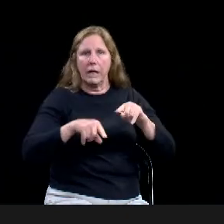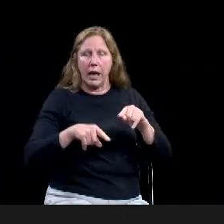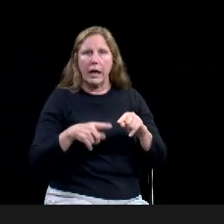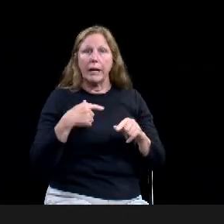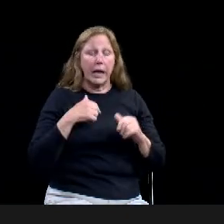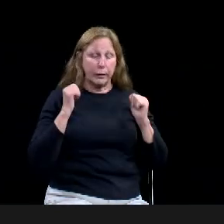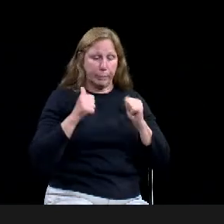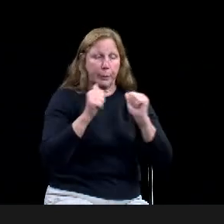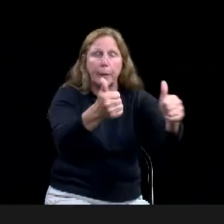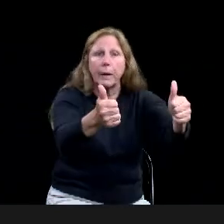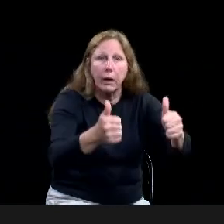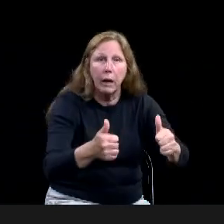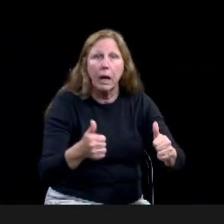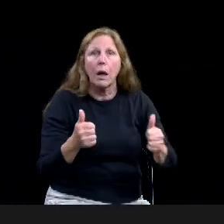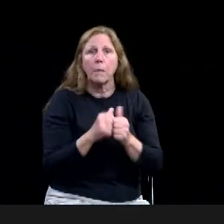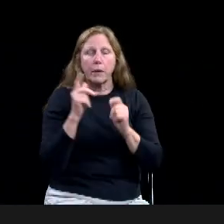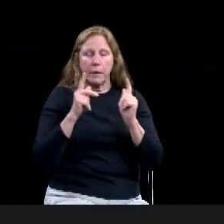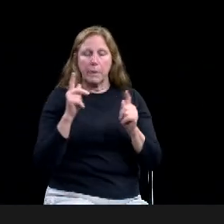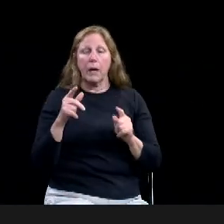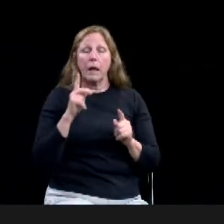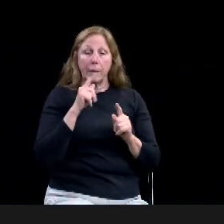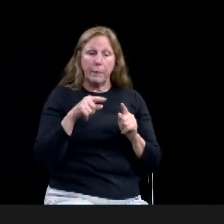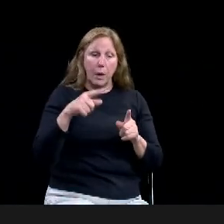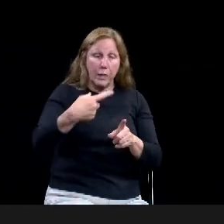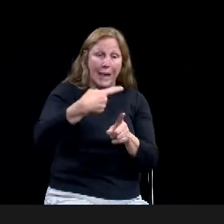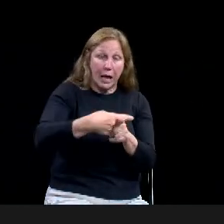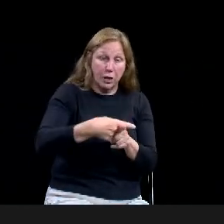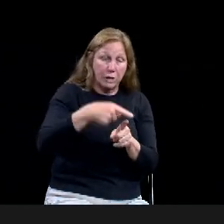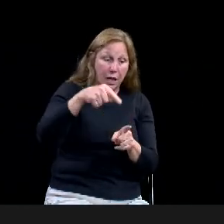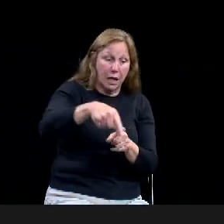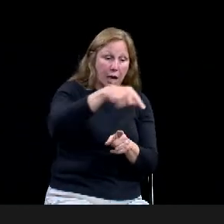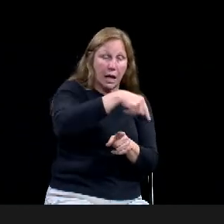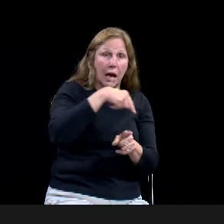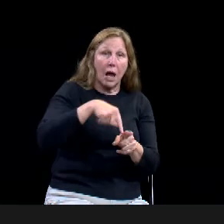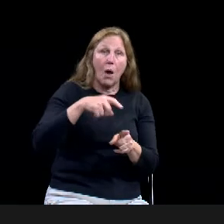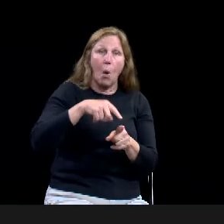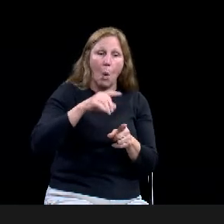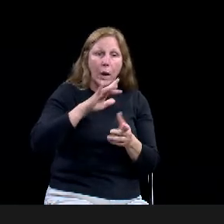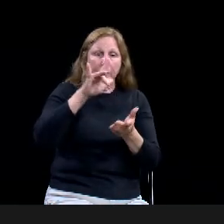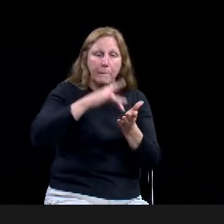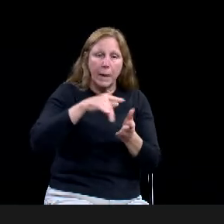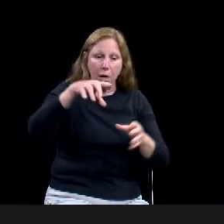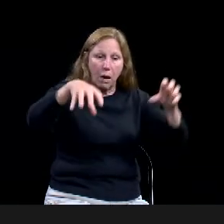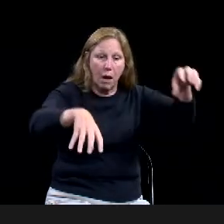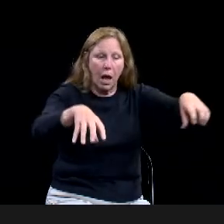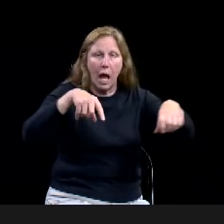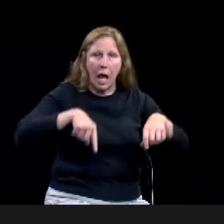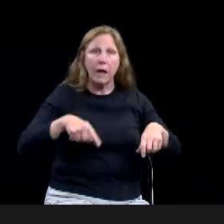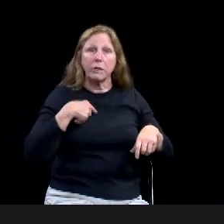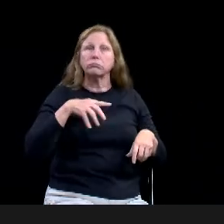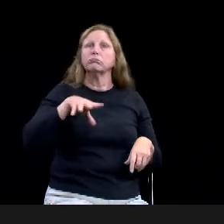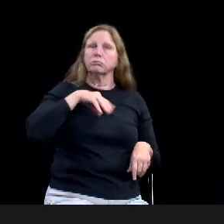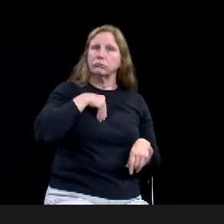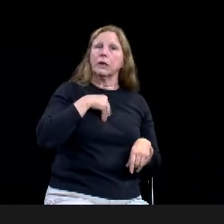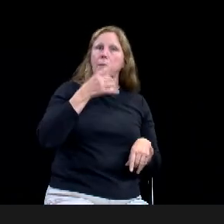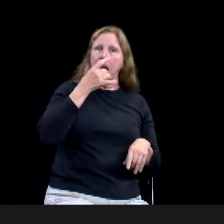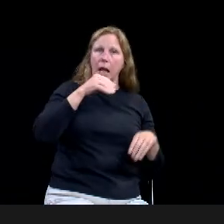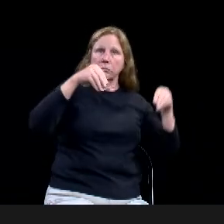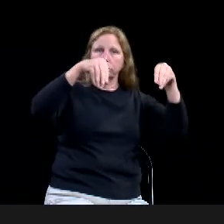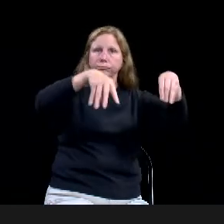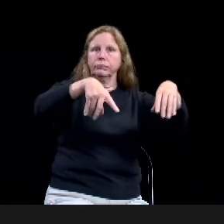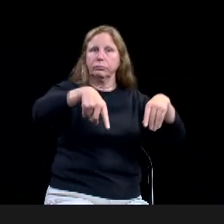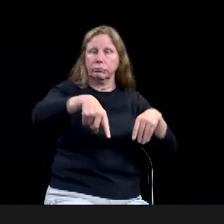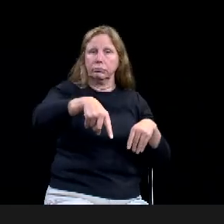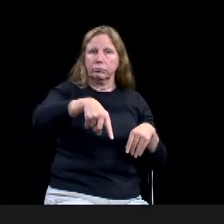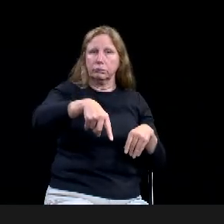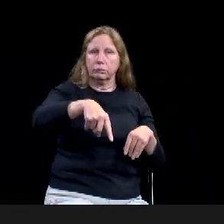agree that they want a light. So this is a little petition process. And then somebody has to agree for it to be in their yard. So there are. Minor